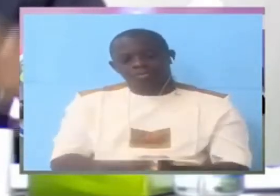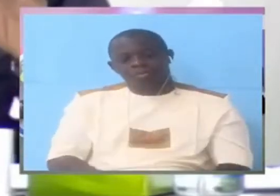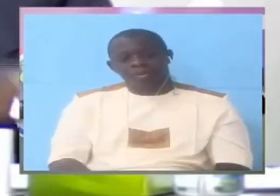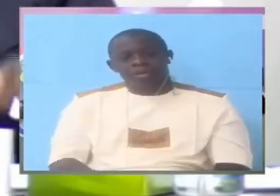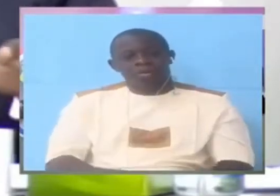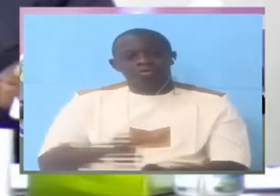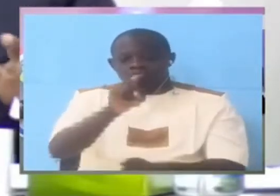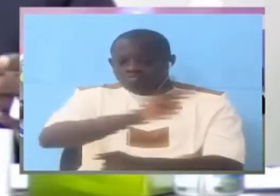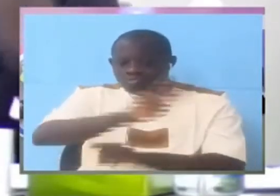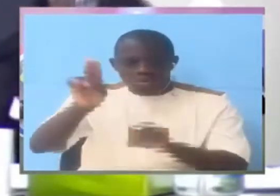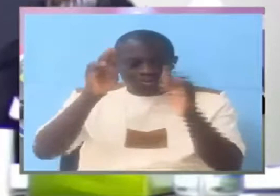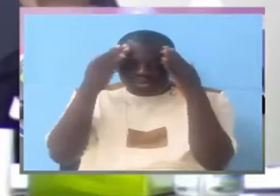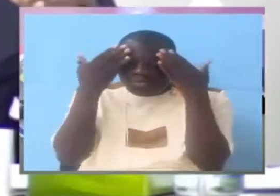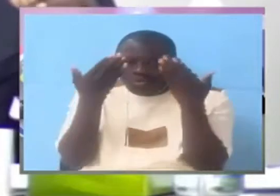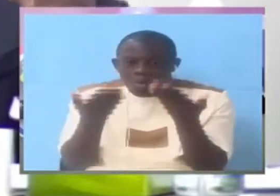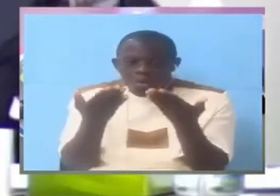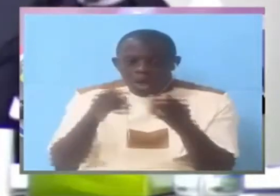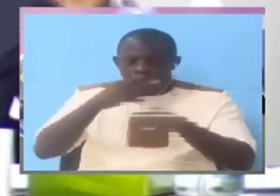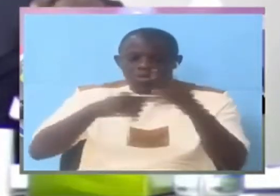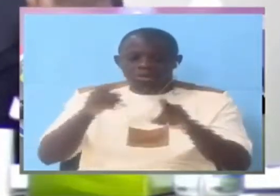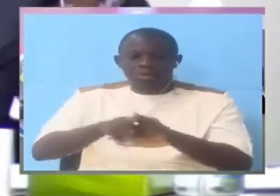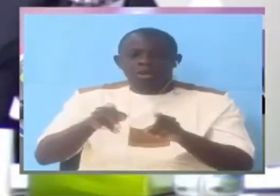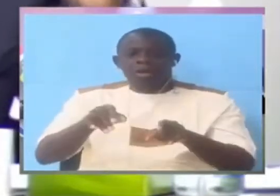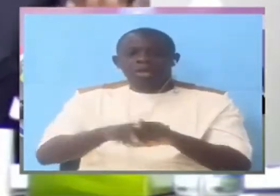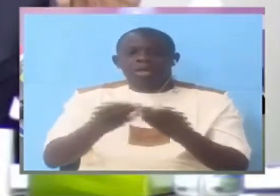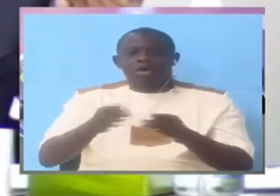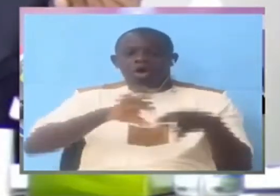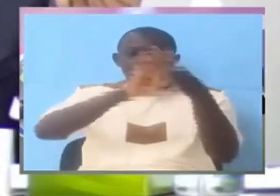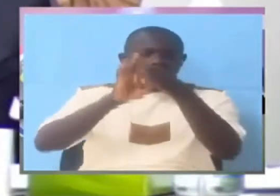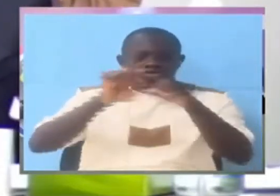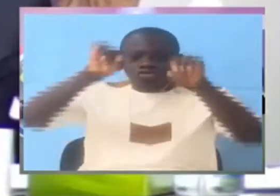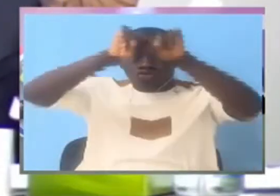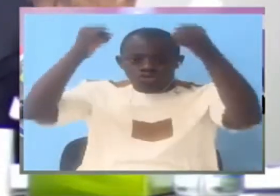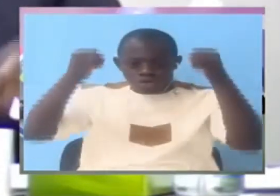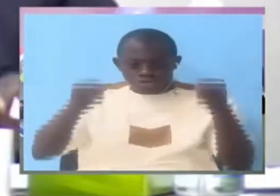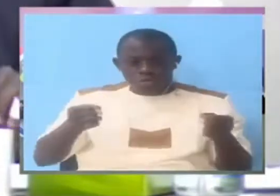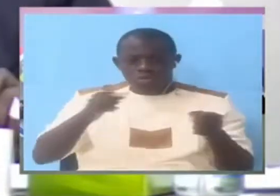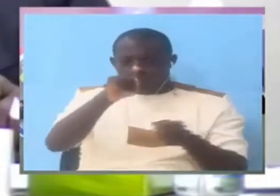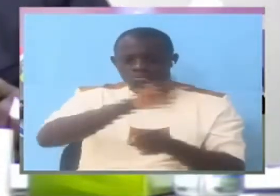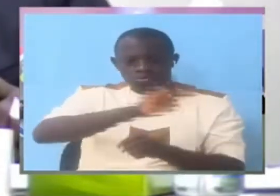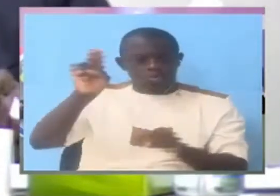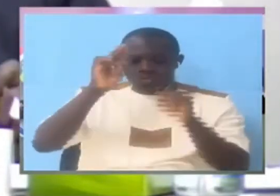you do not know the formal organizational structure of